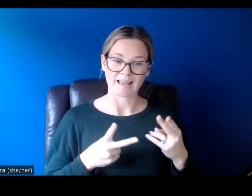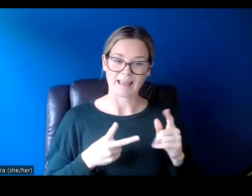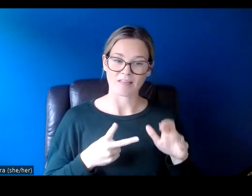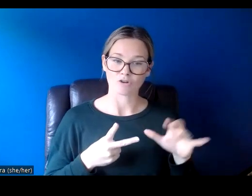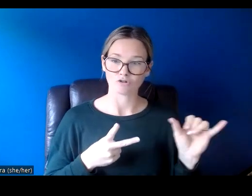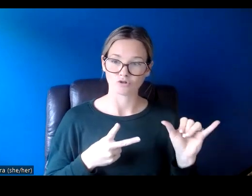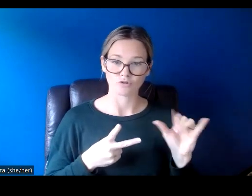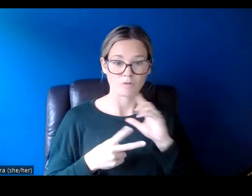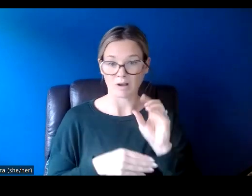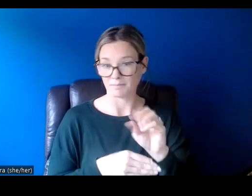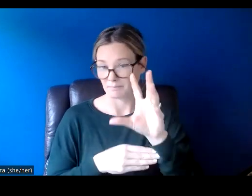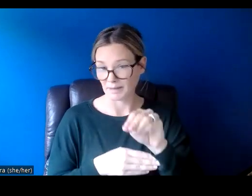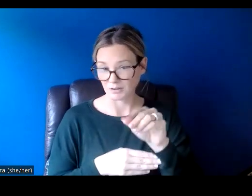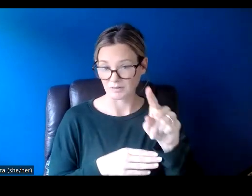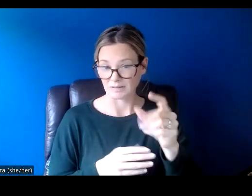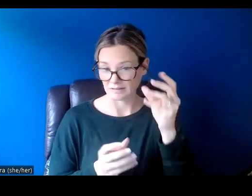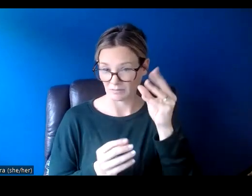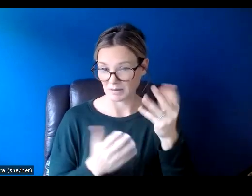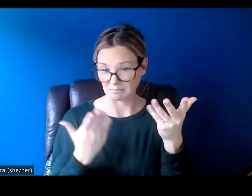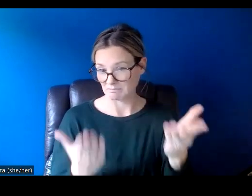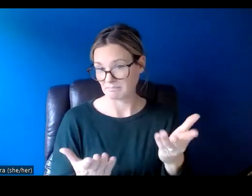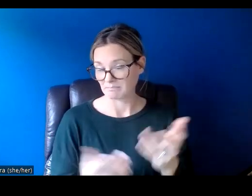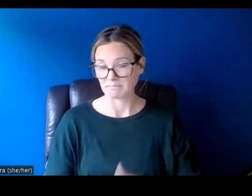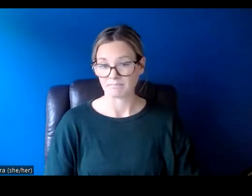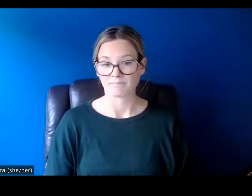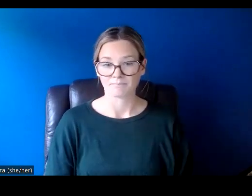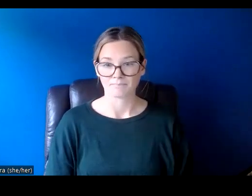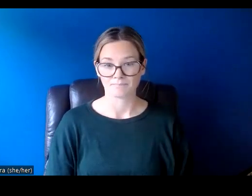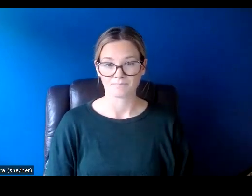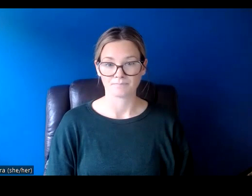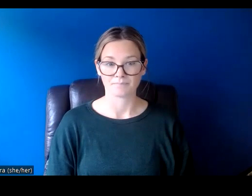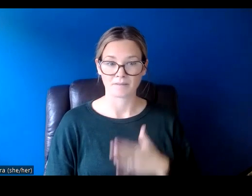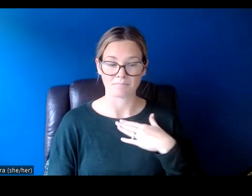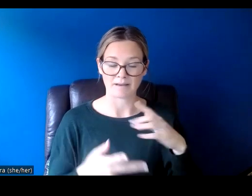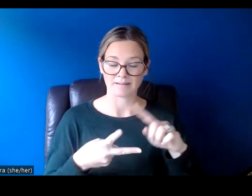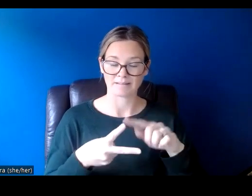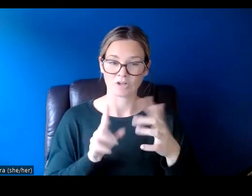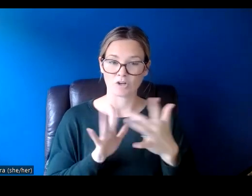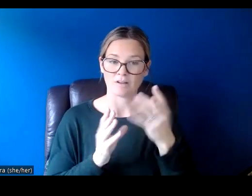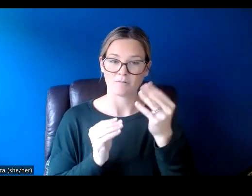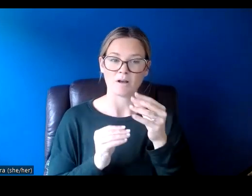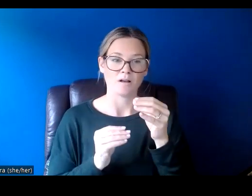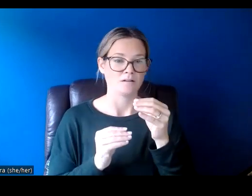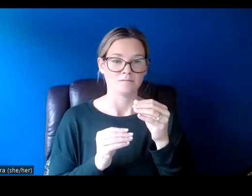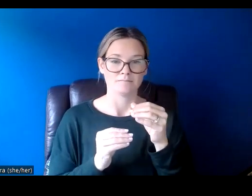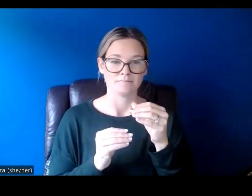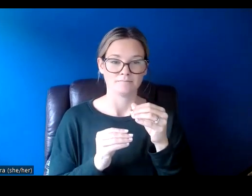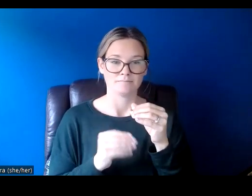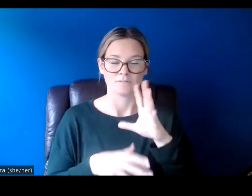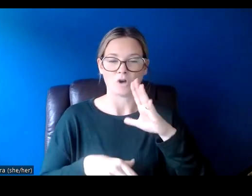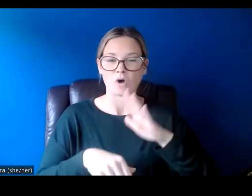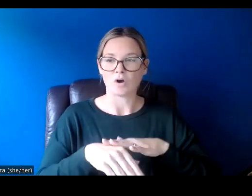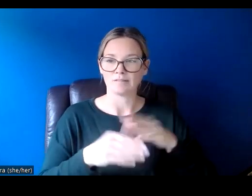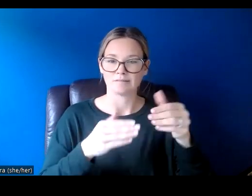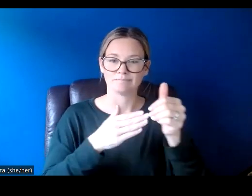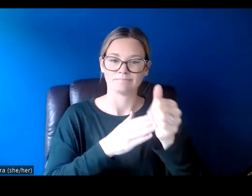you want to take a screenshot of this, feel free. My contact information is all over the program guidelines